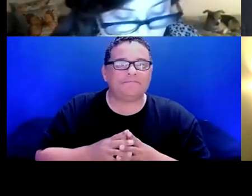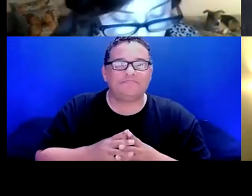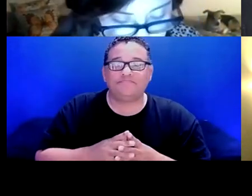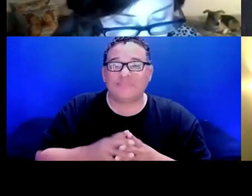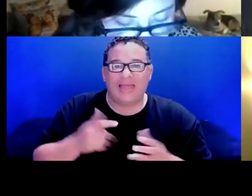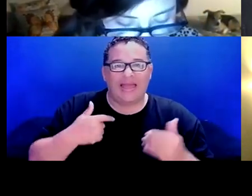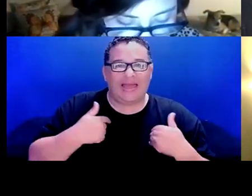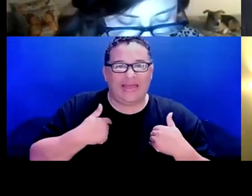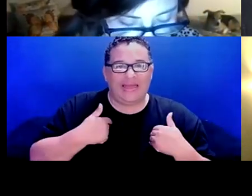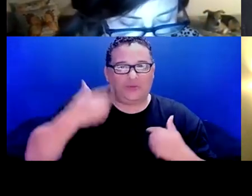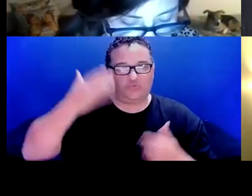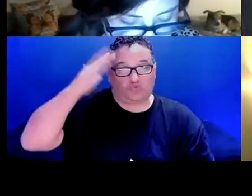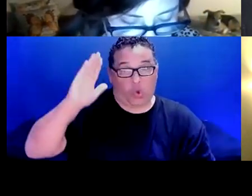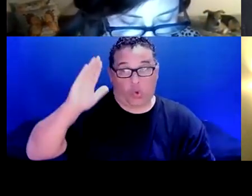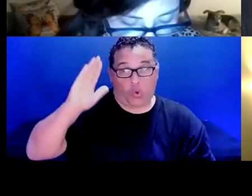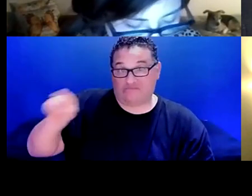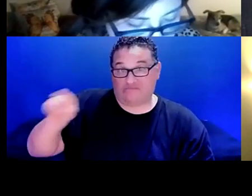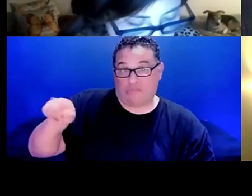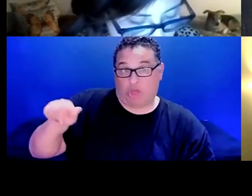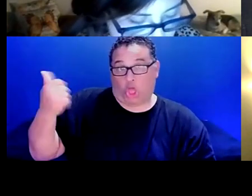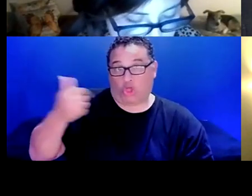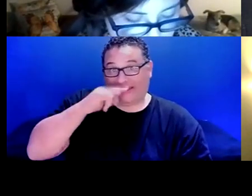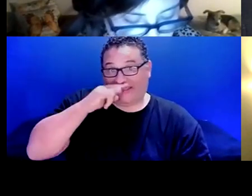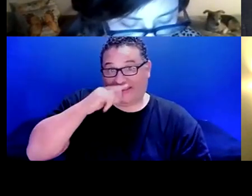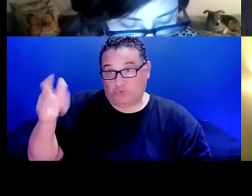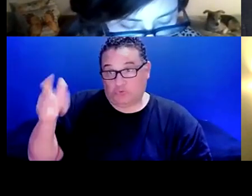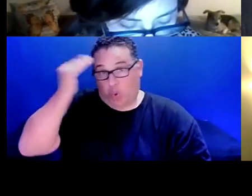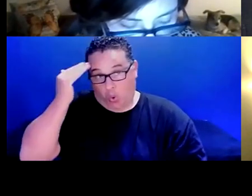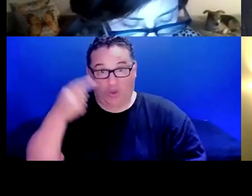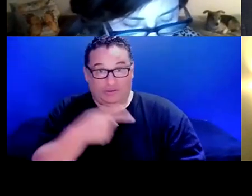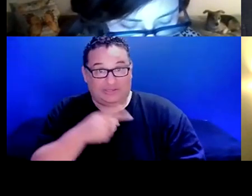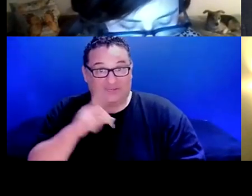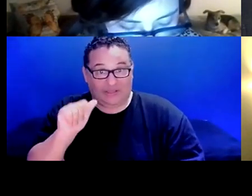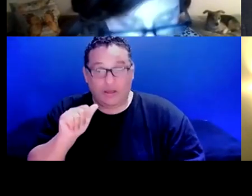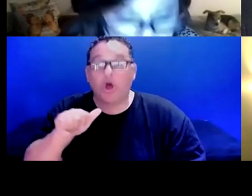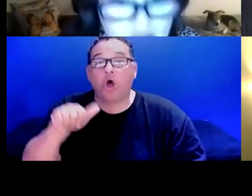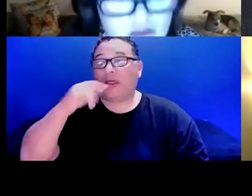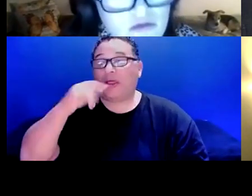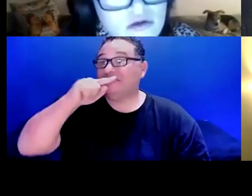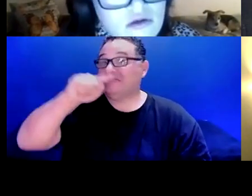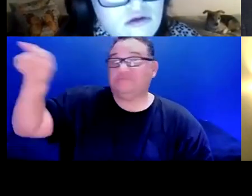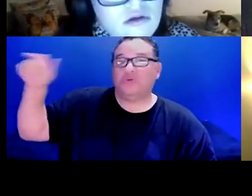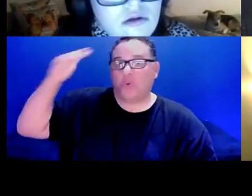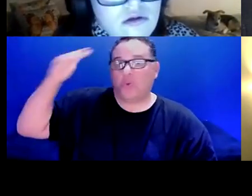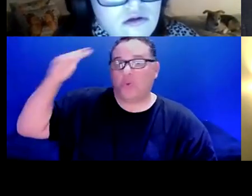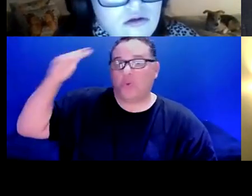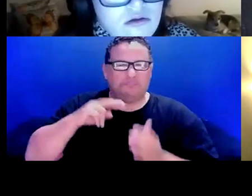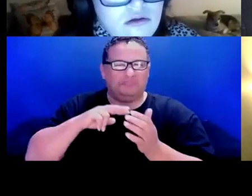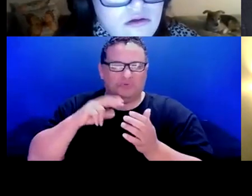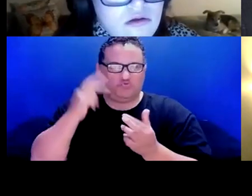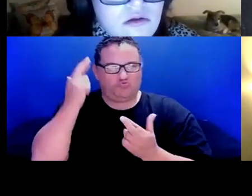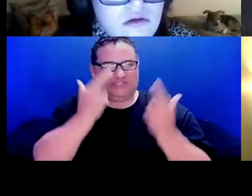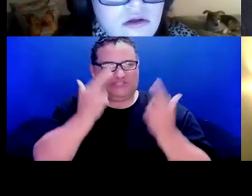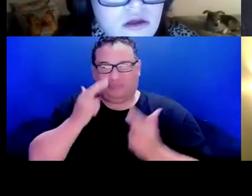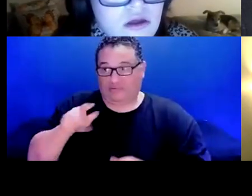knows or doesn't know the other kids know. So it's reasonable. He would know. Yeah. And also